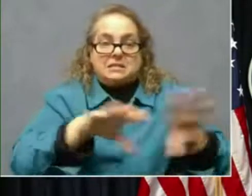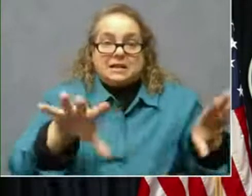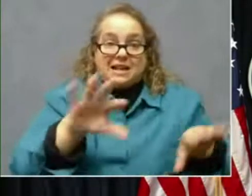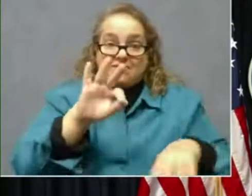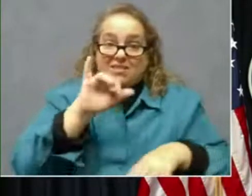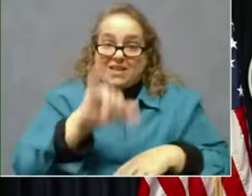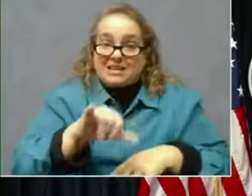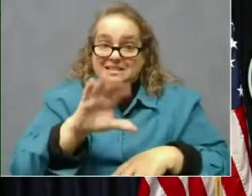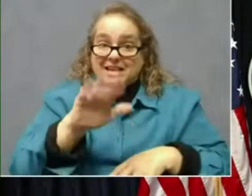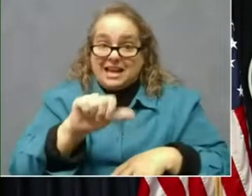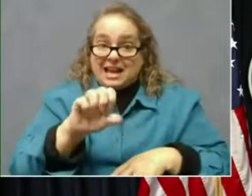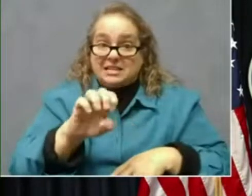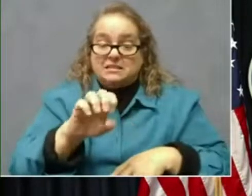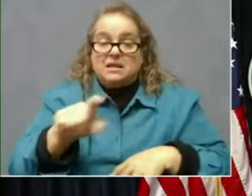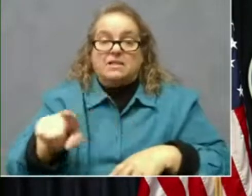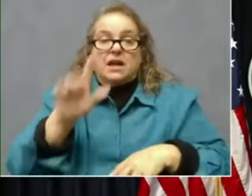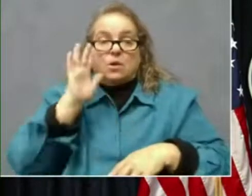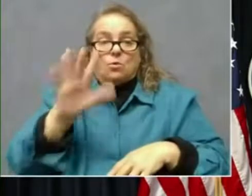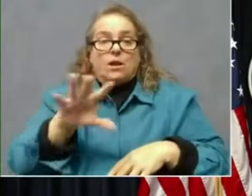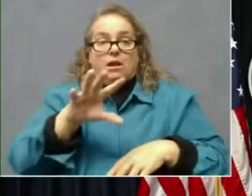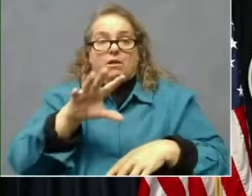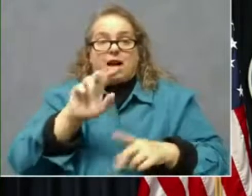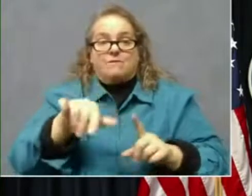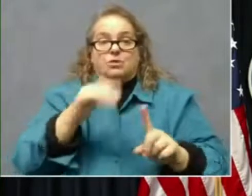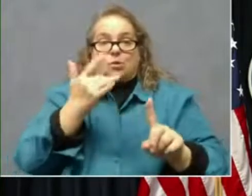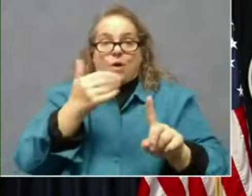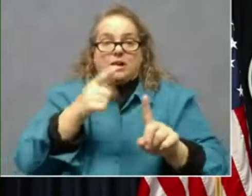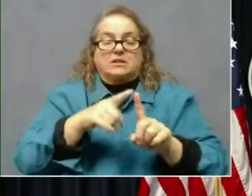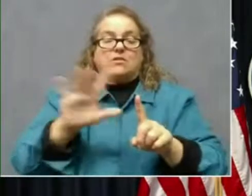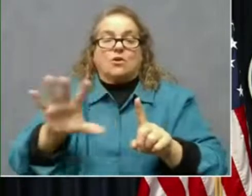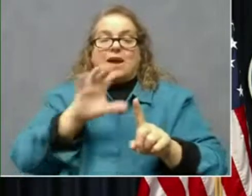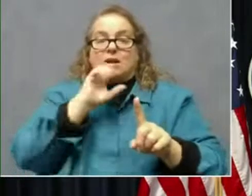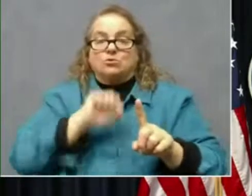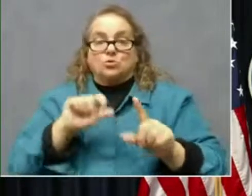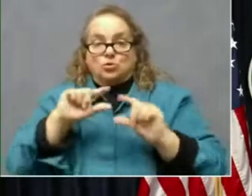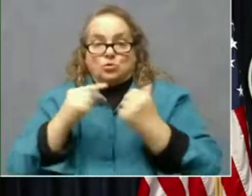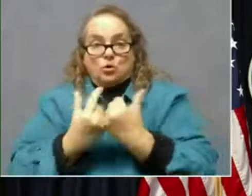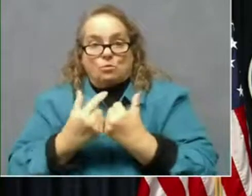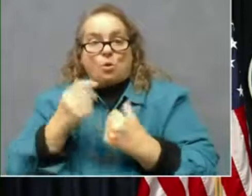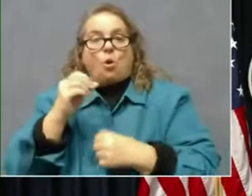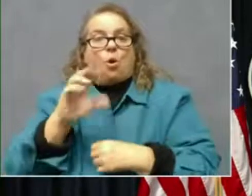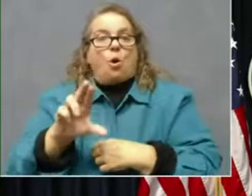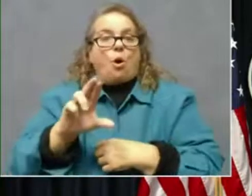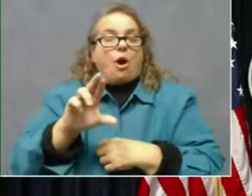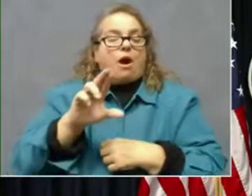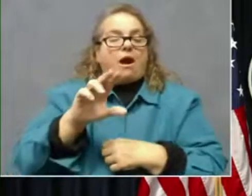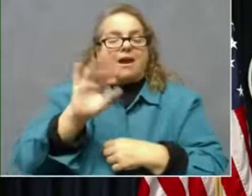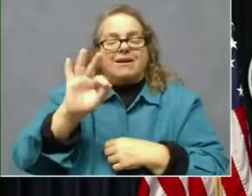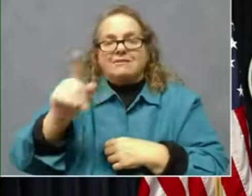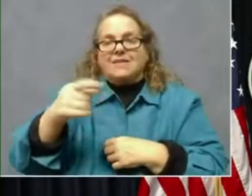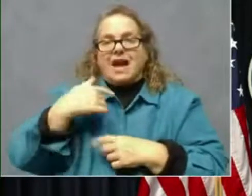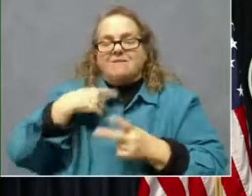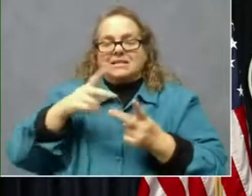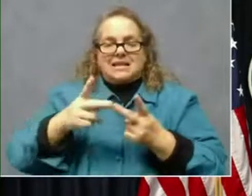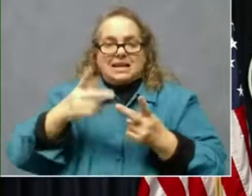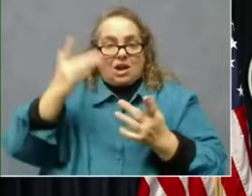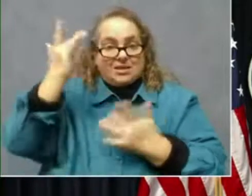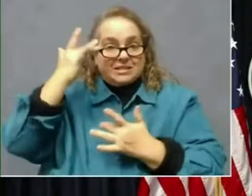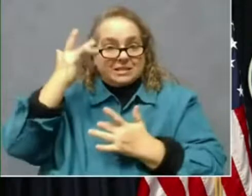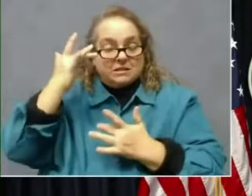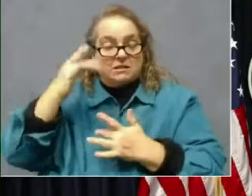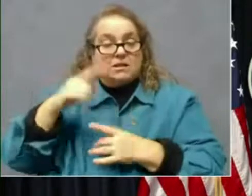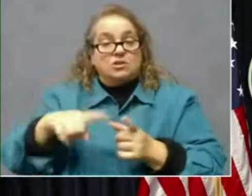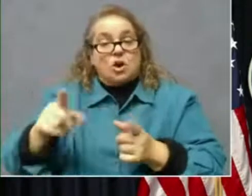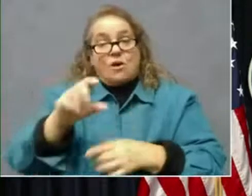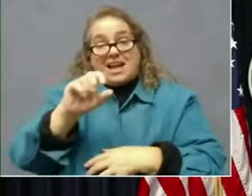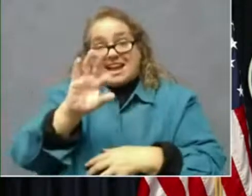fall into their age group or if they have one of the conditions in a later phase. So the 90% goal, as it is right now, remember